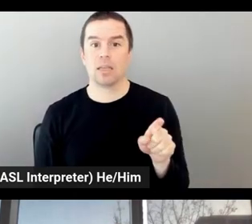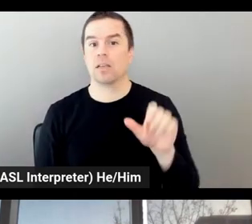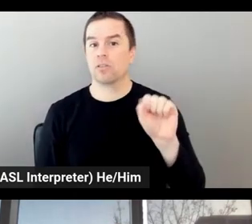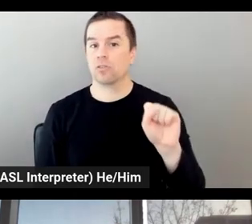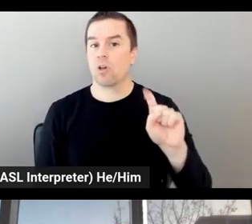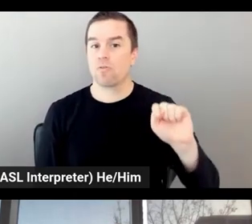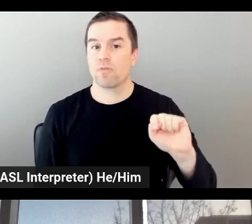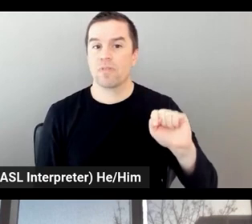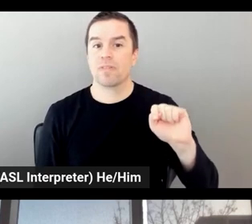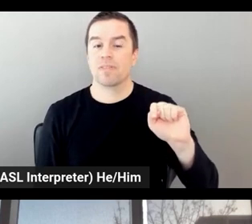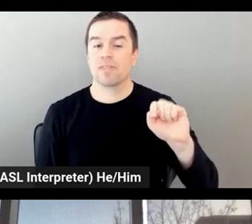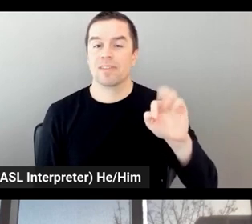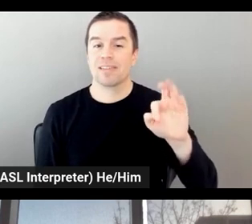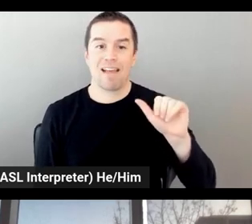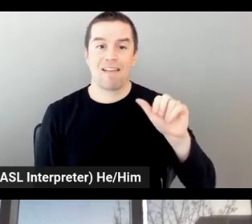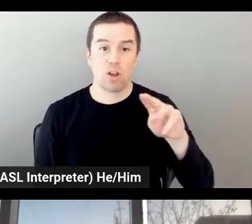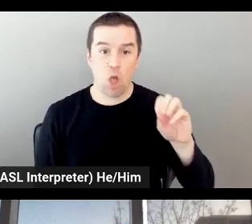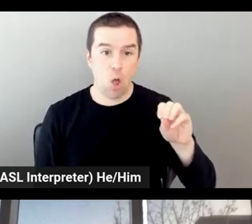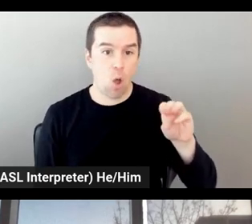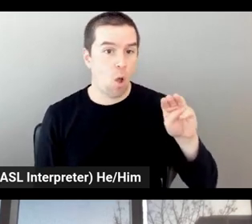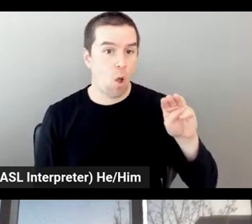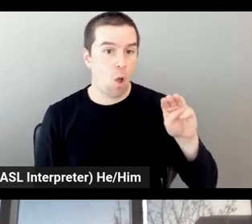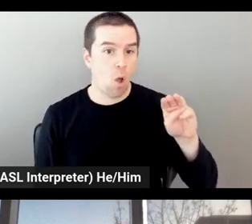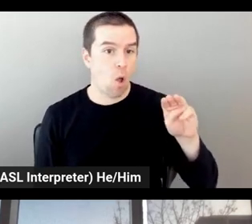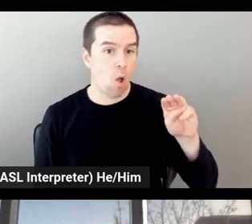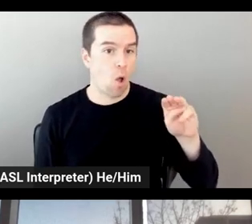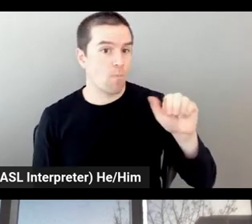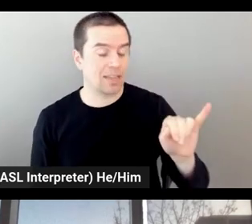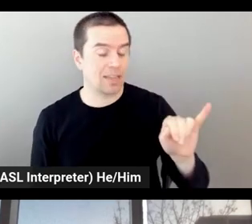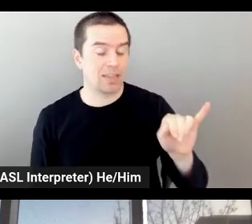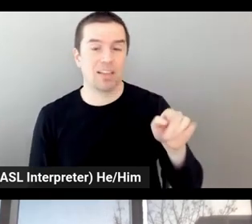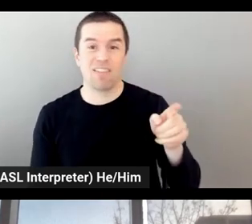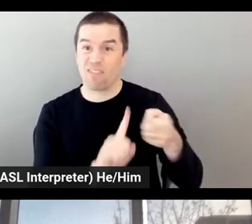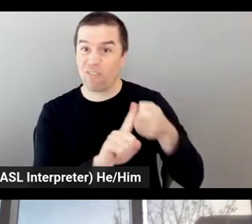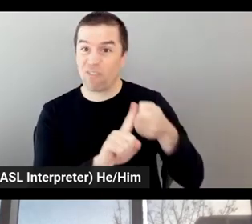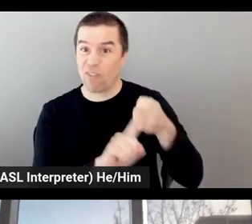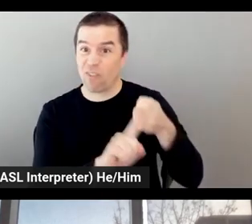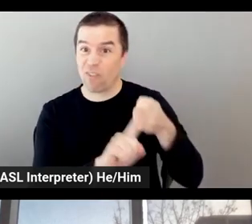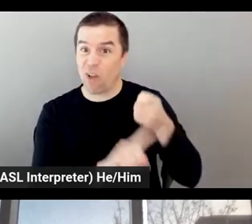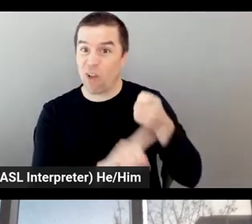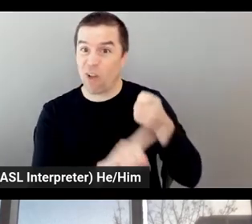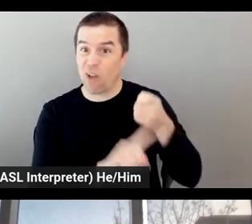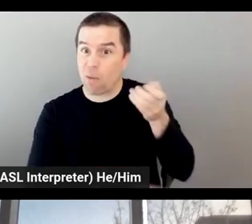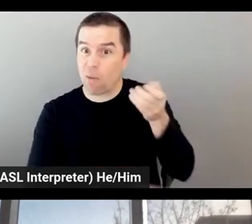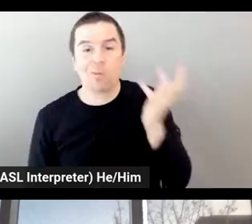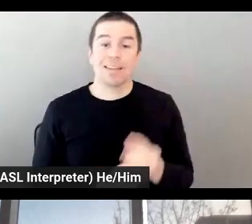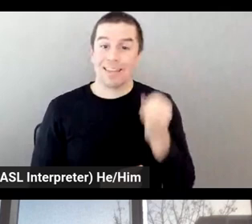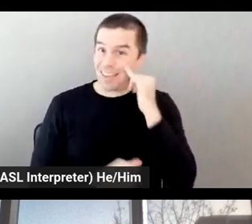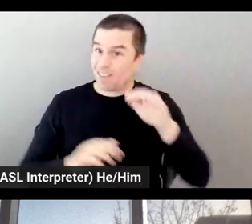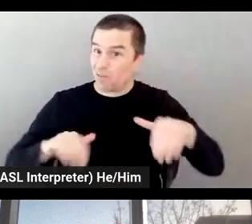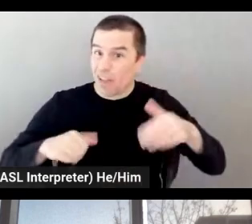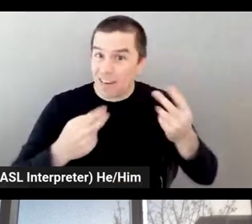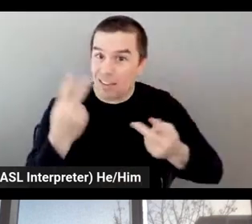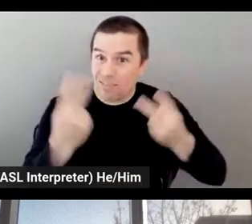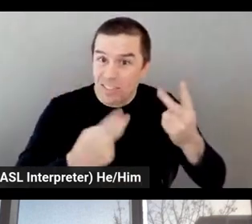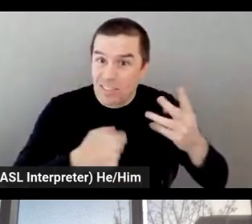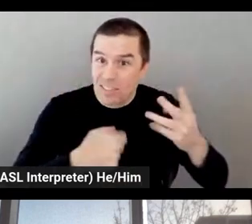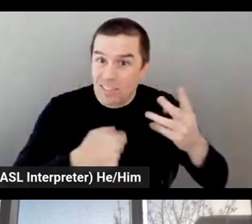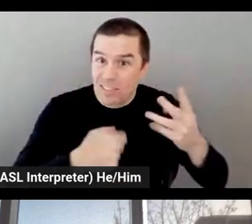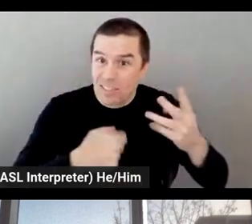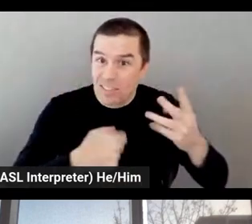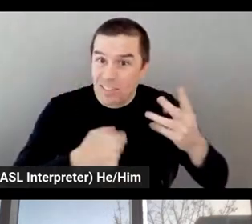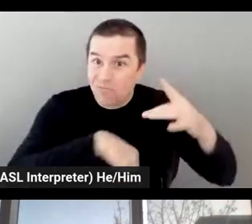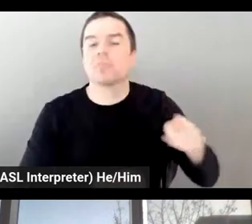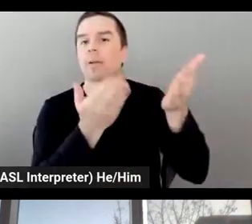haven't visited, I thoroughly recommend it to take a visit. But, I mean, just walking